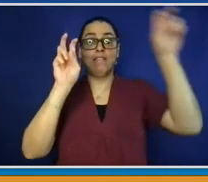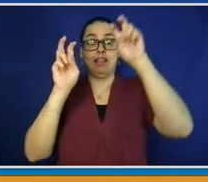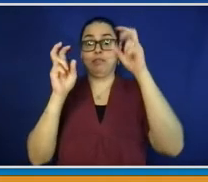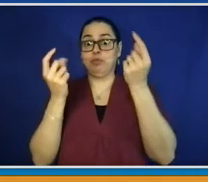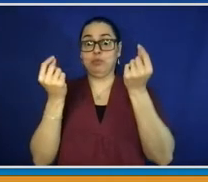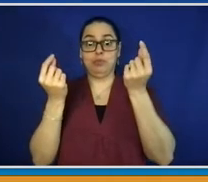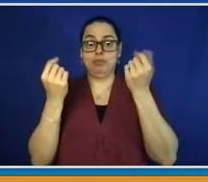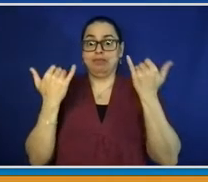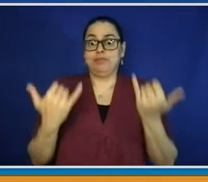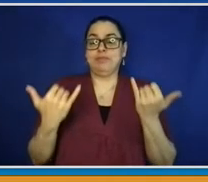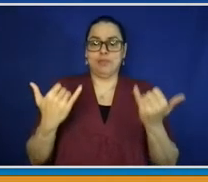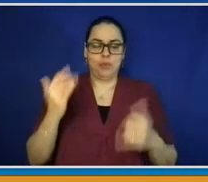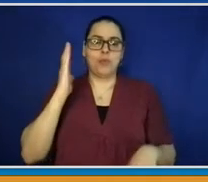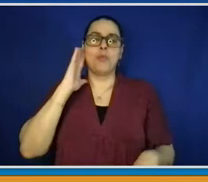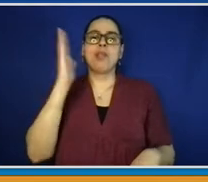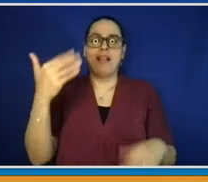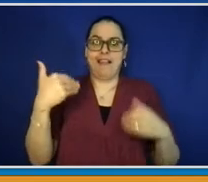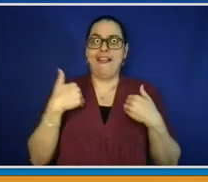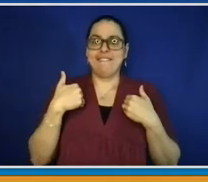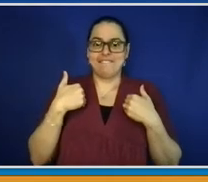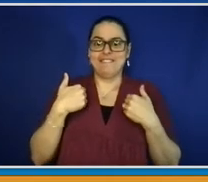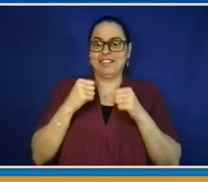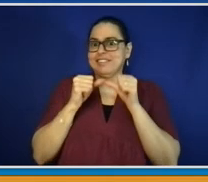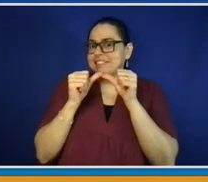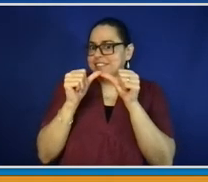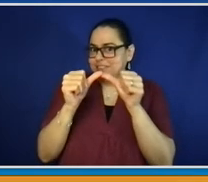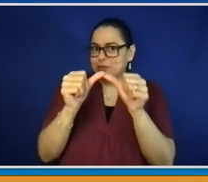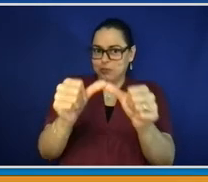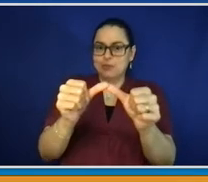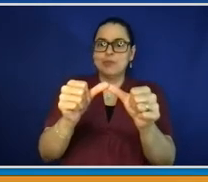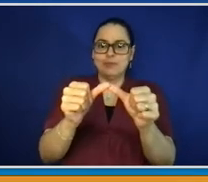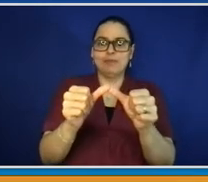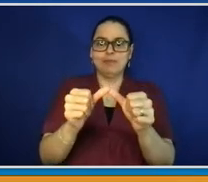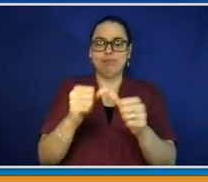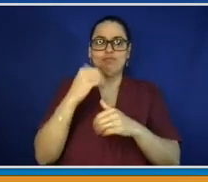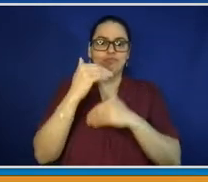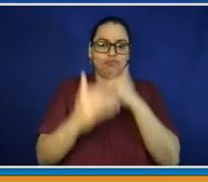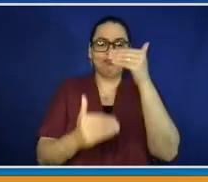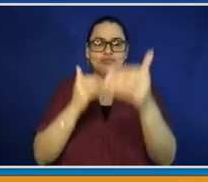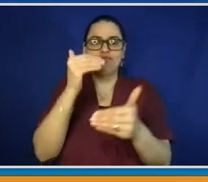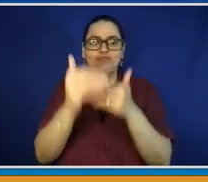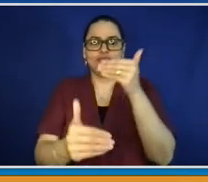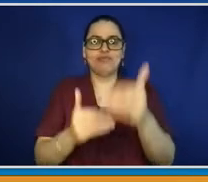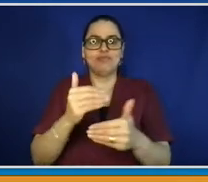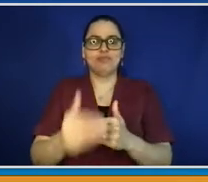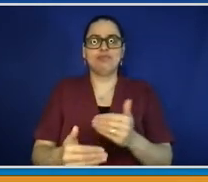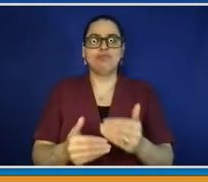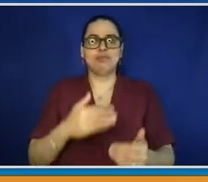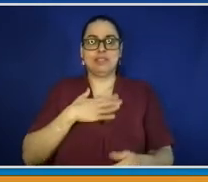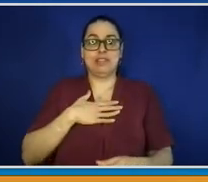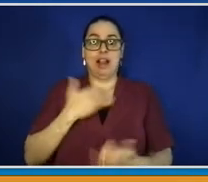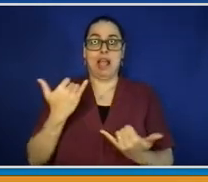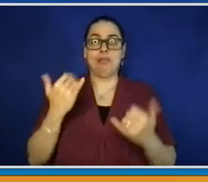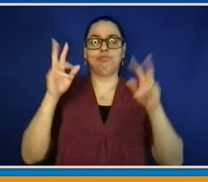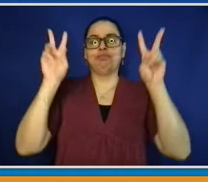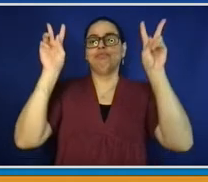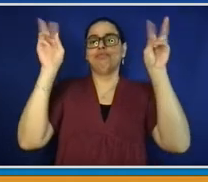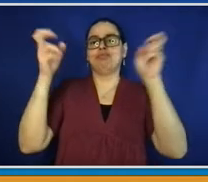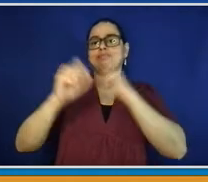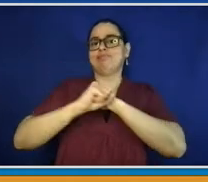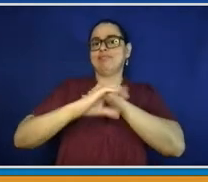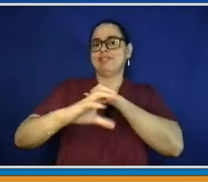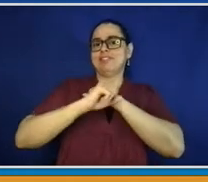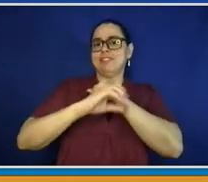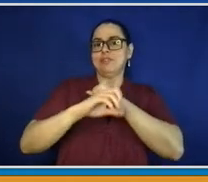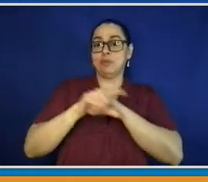initiative, Go Beyond Without Going Far, and partnering with our various communities, each one having something very